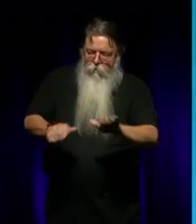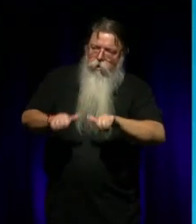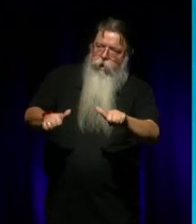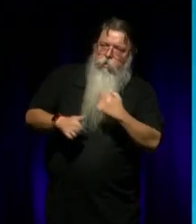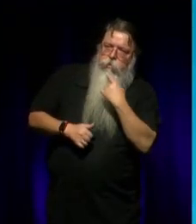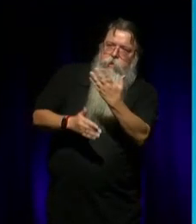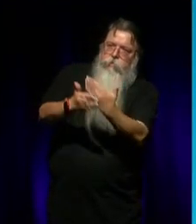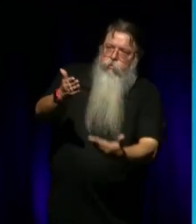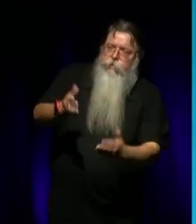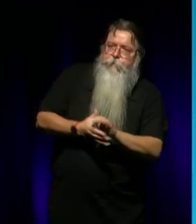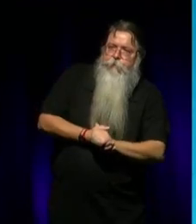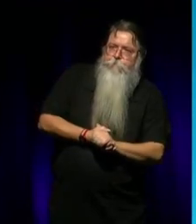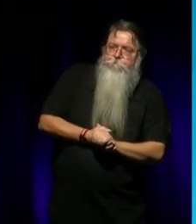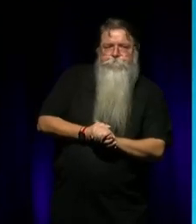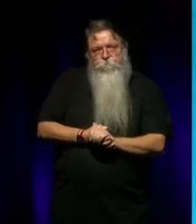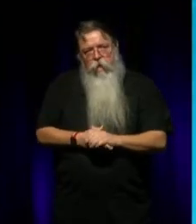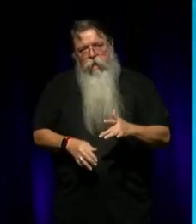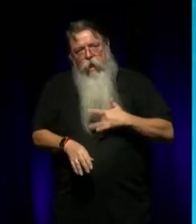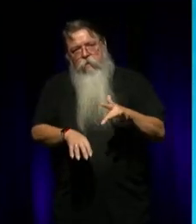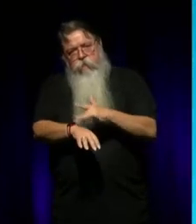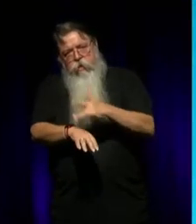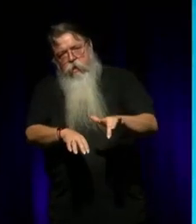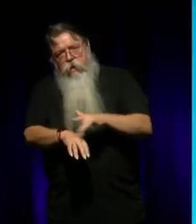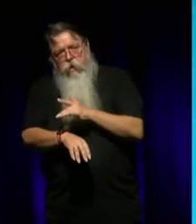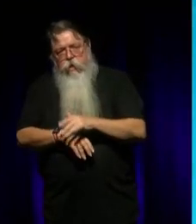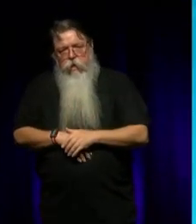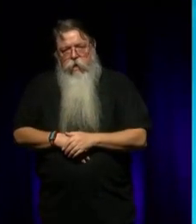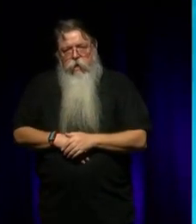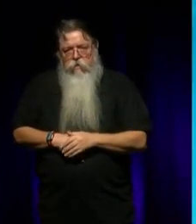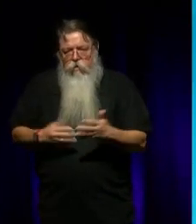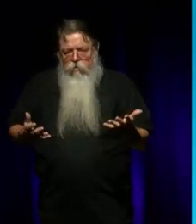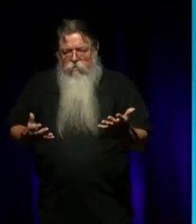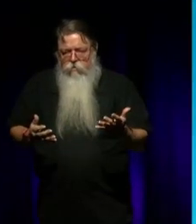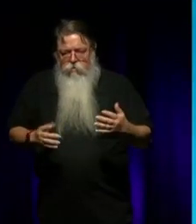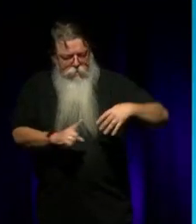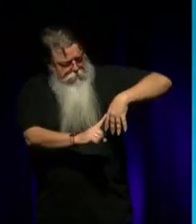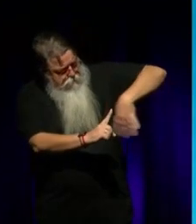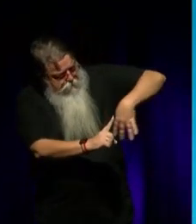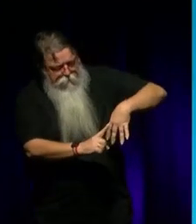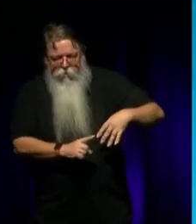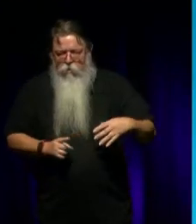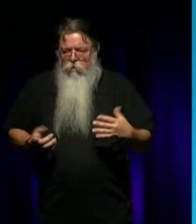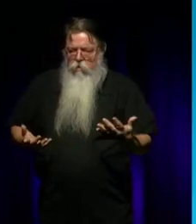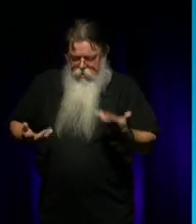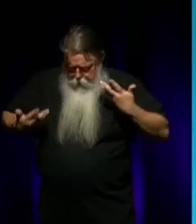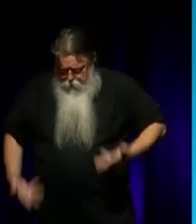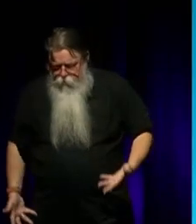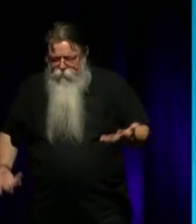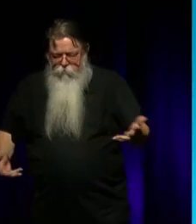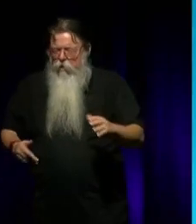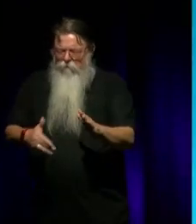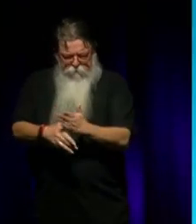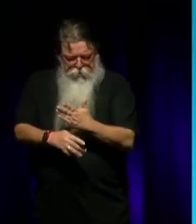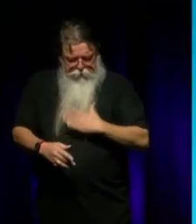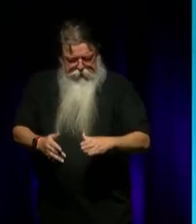live theatre. So, therefore, all the art forms from scenic to costume. And they all get to share... We have to have a story first.